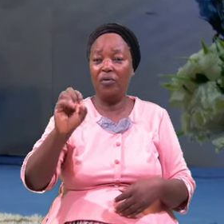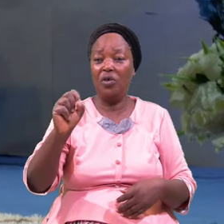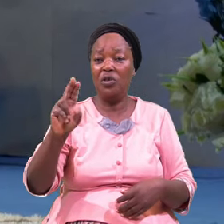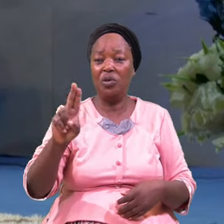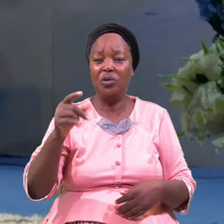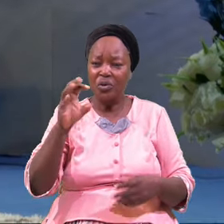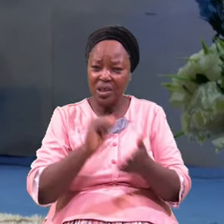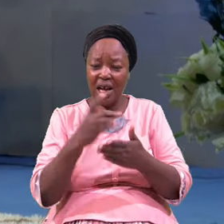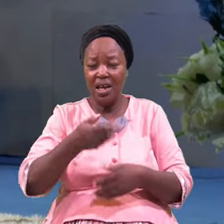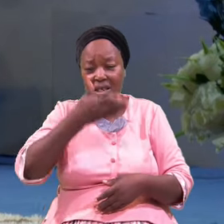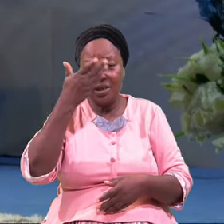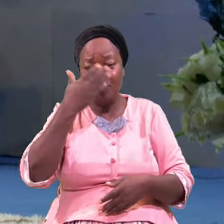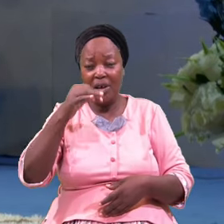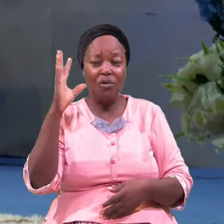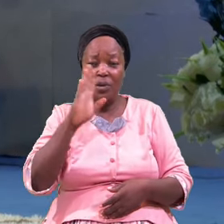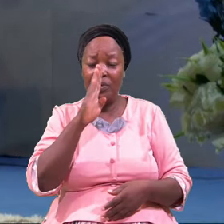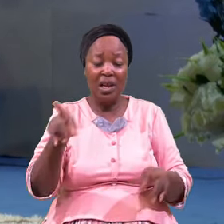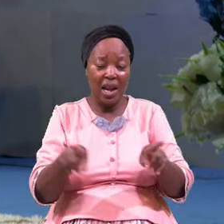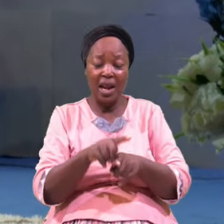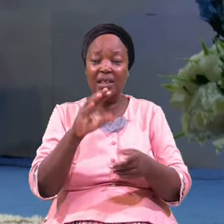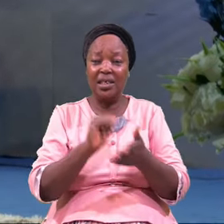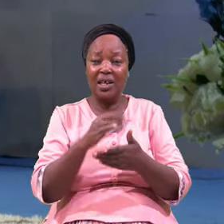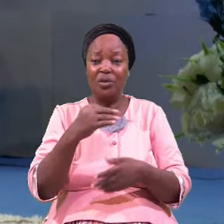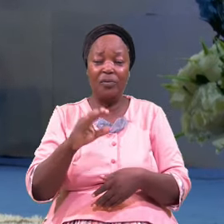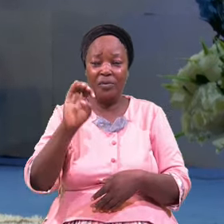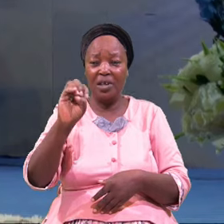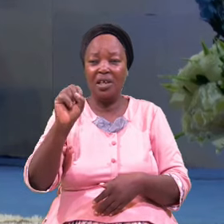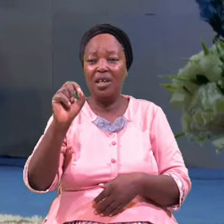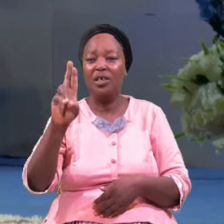The Smell Will Be Like This Is Esau